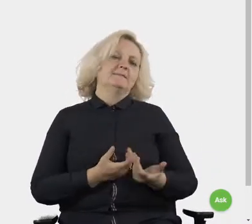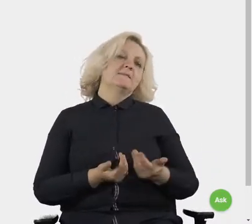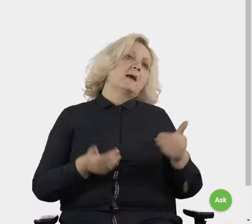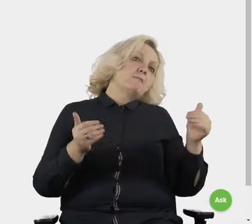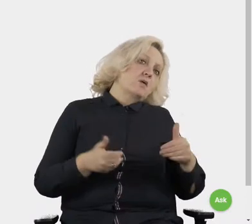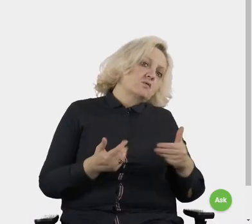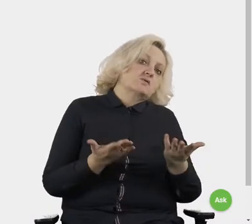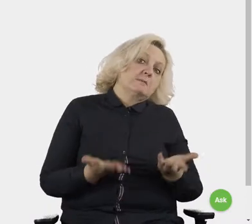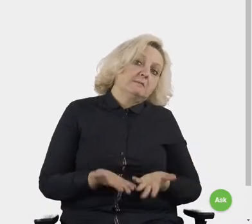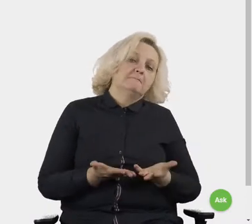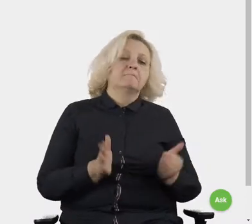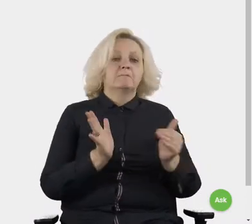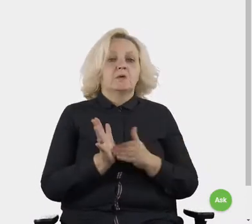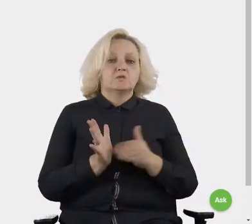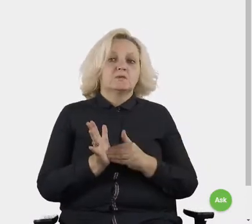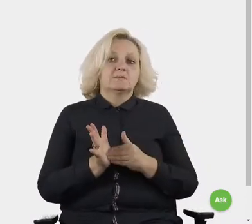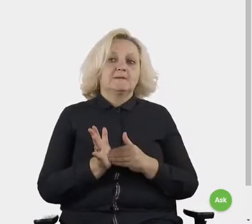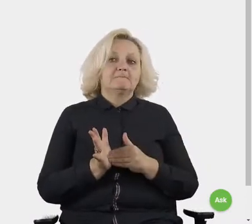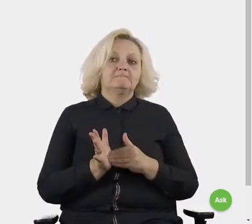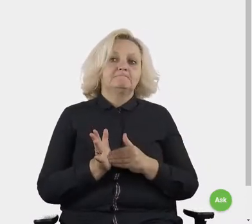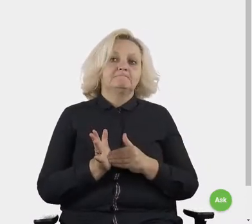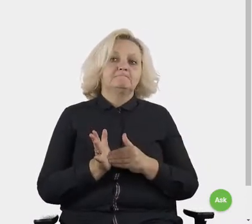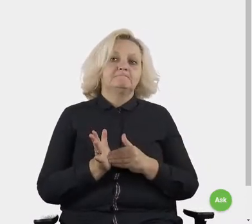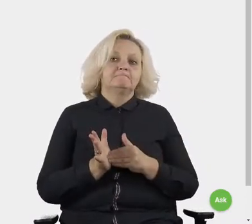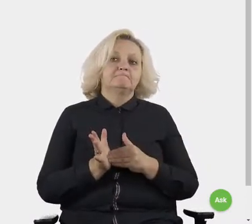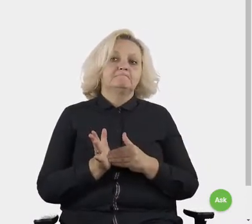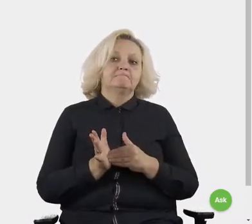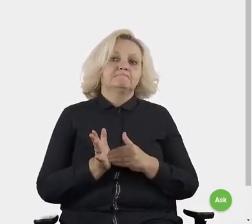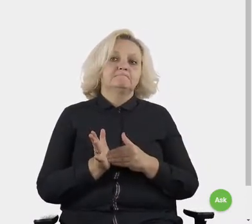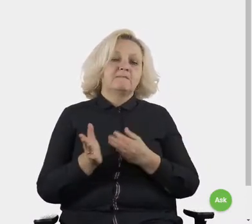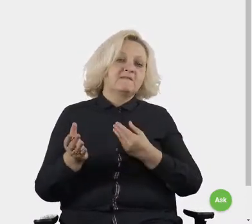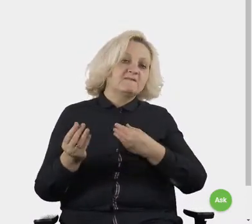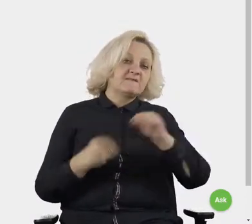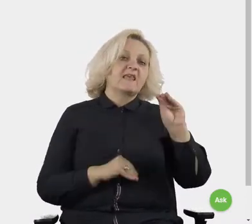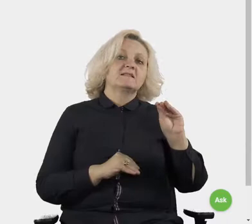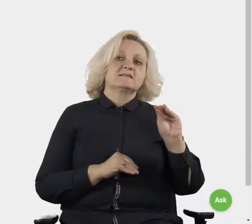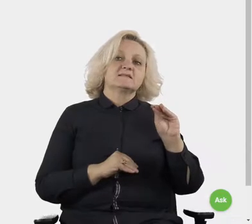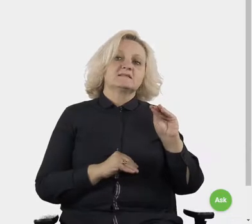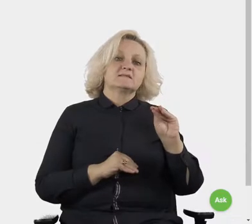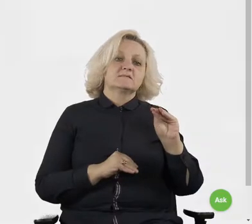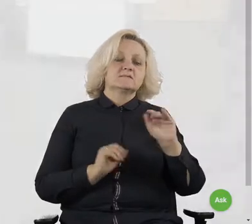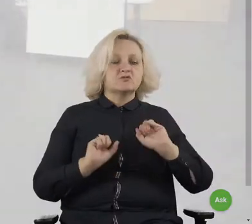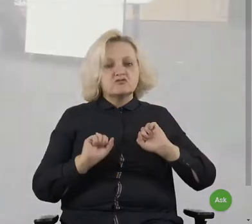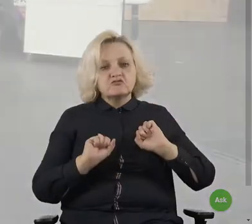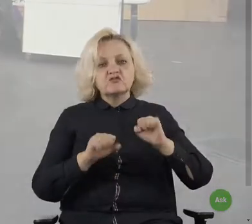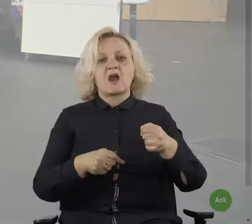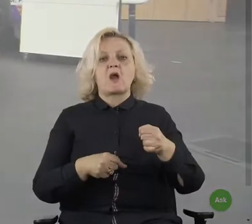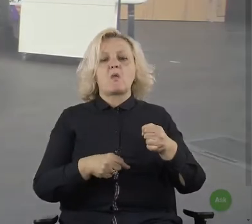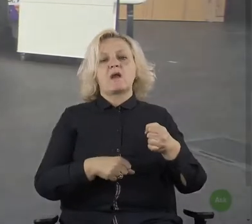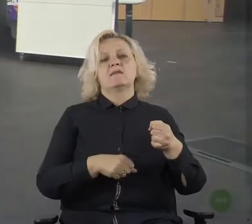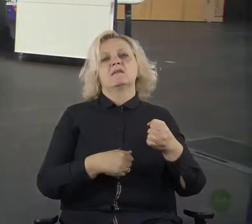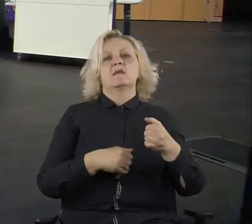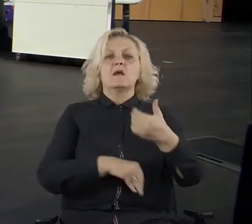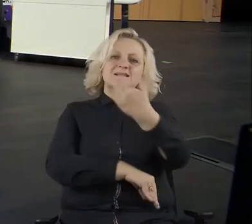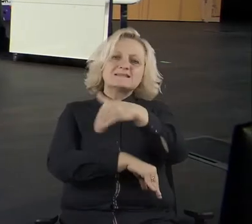more offline governmental interaction? That's, that's actually very interesting question, uh, because we are so fixated on the